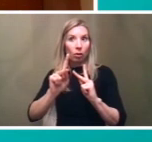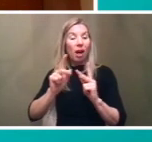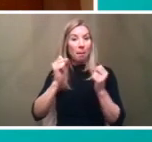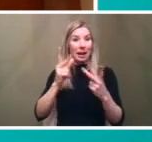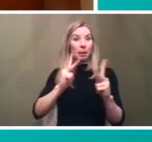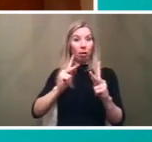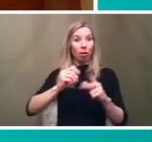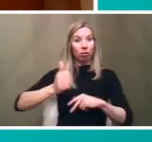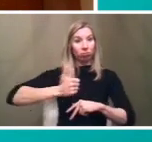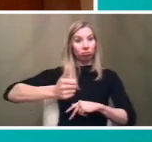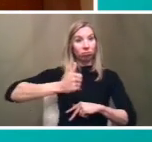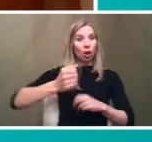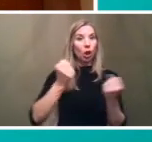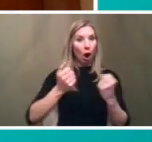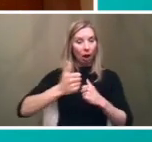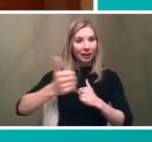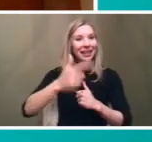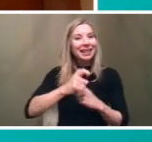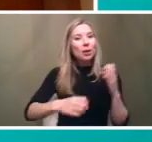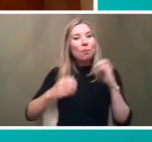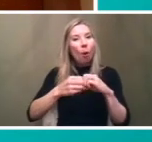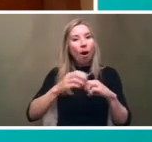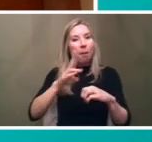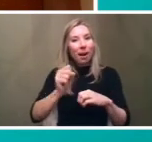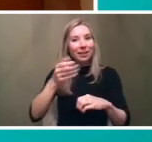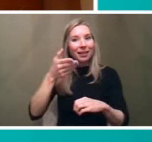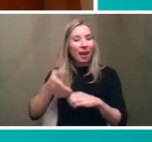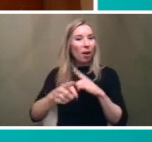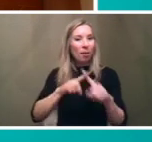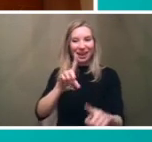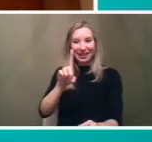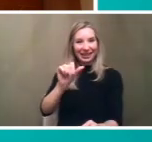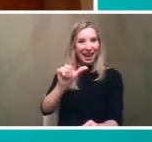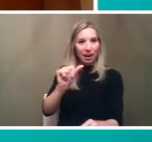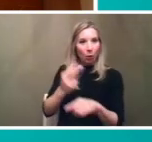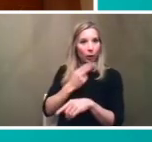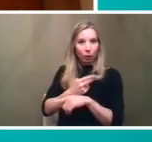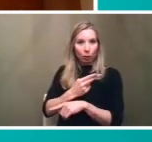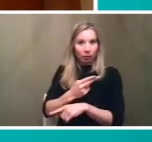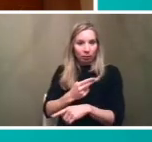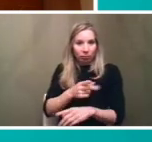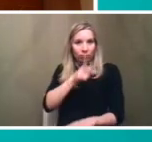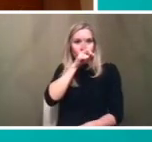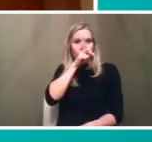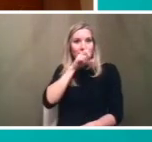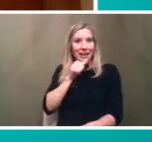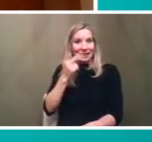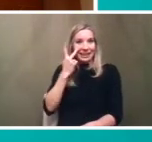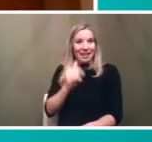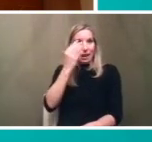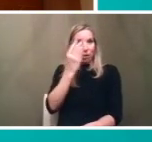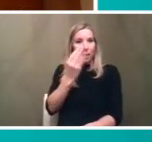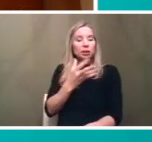uh we need more service there but the type of data used does not allow that story to be shown so wondering what other spaces